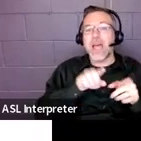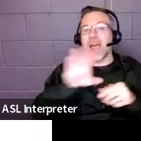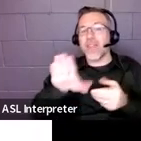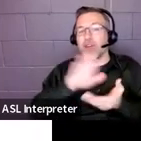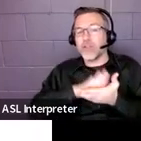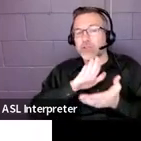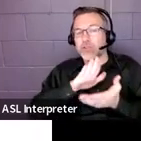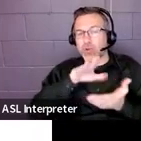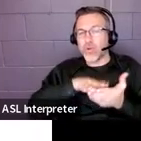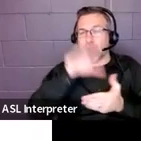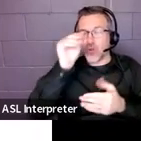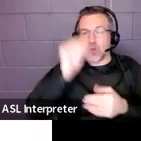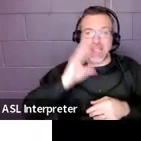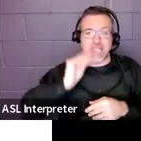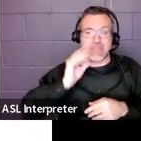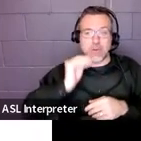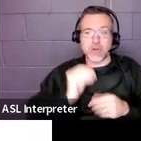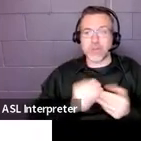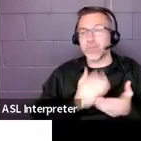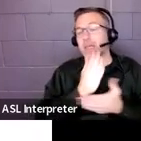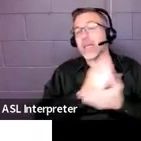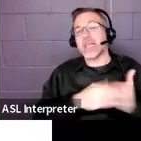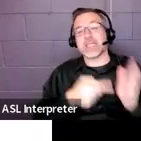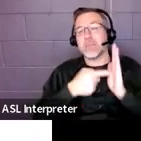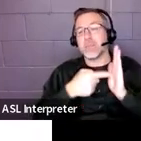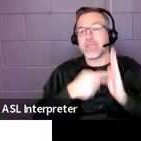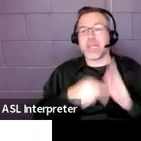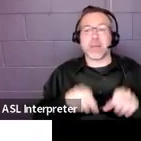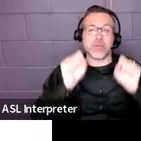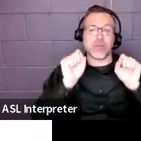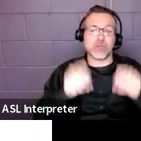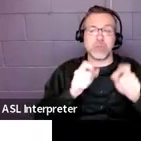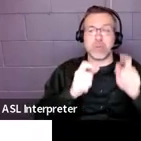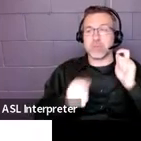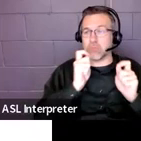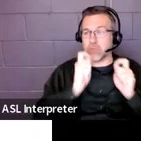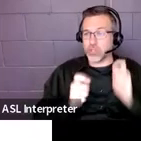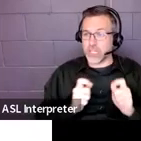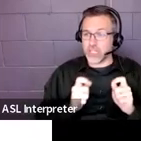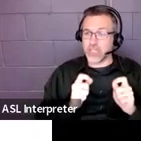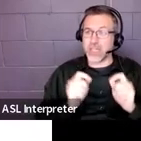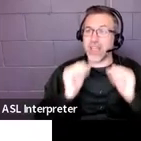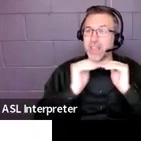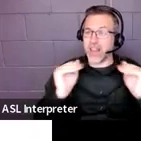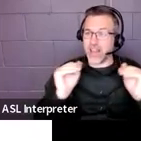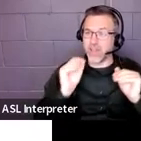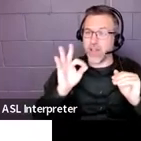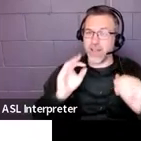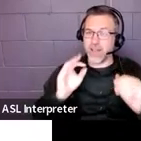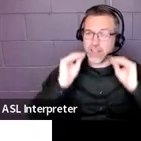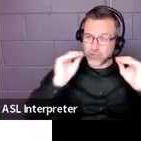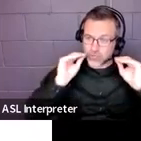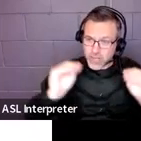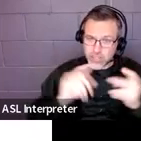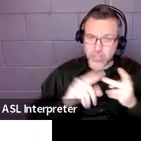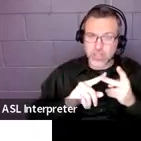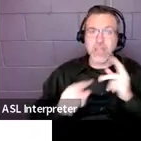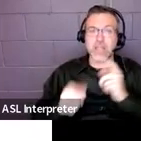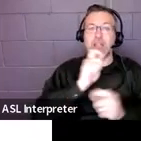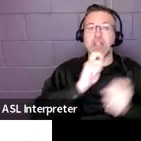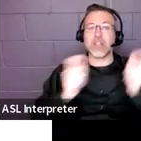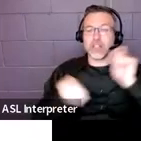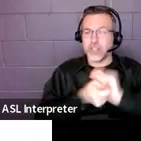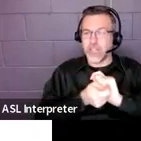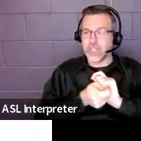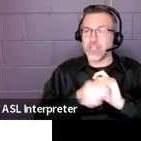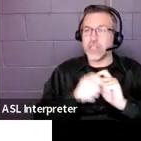And some examples could be changing the instructional level. Changing the content or curriculum that the child is working